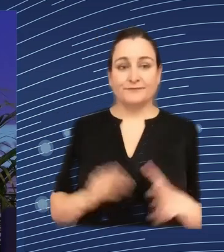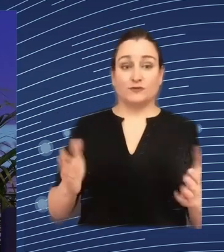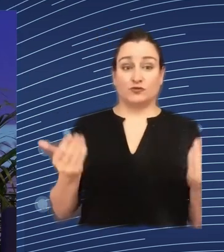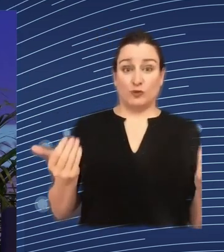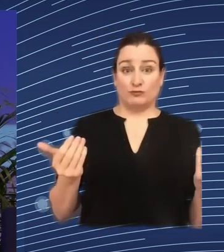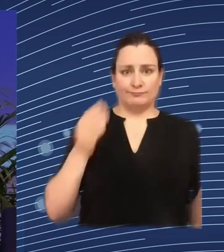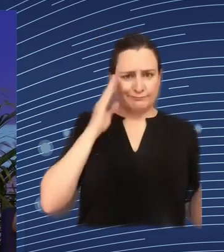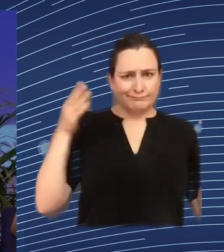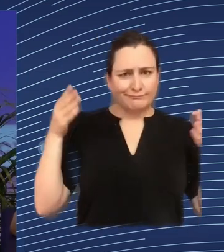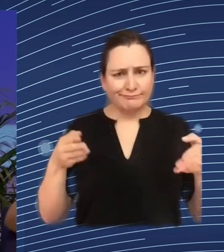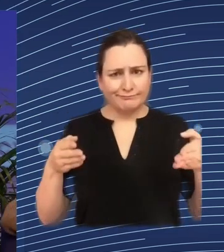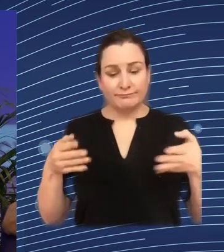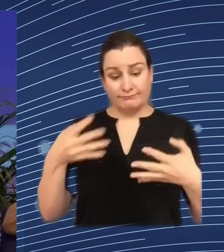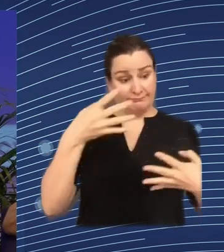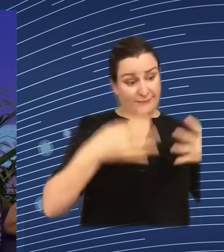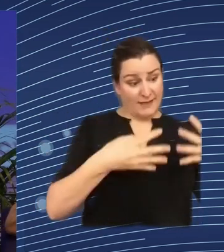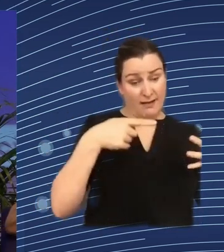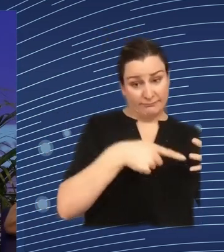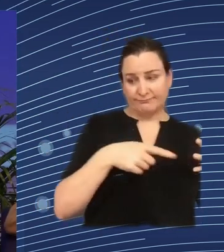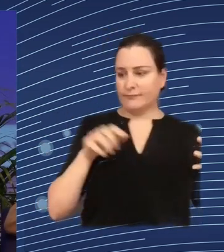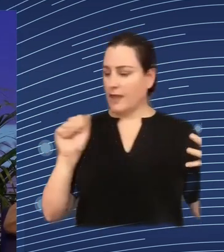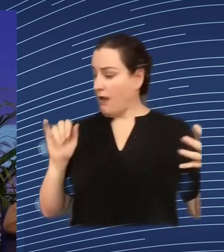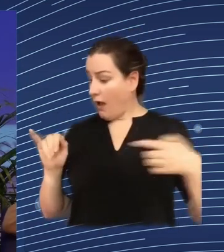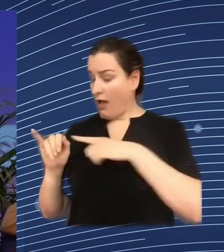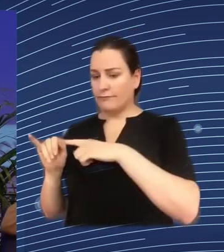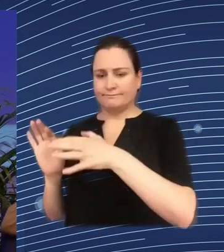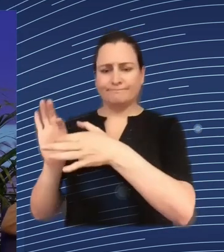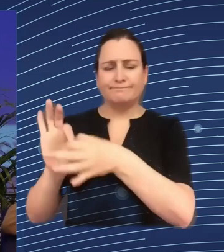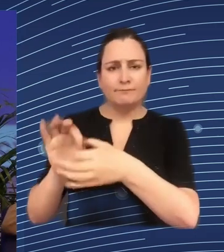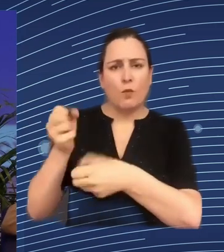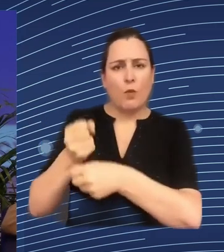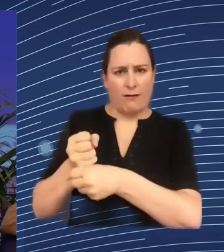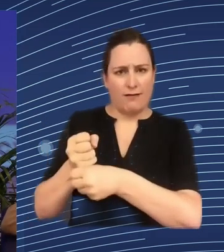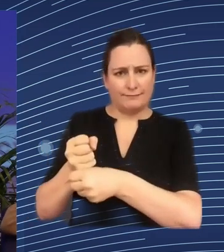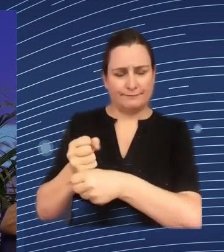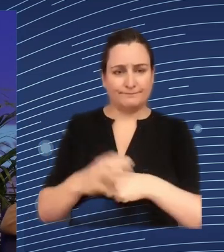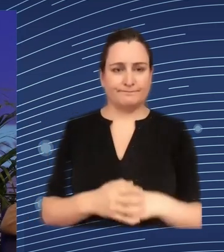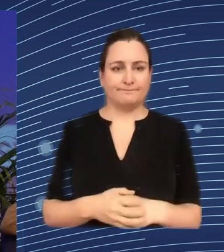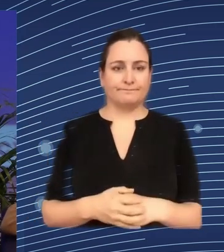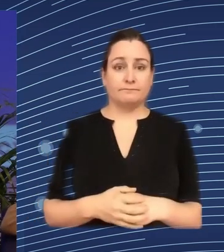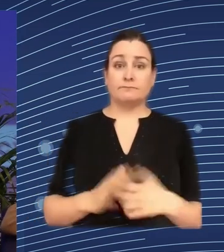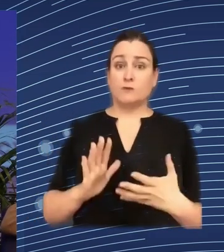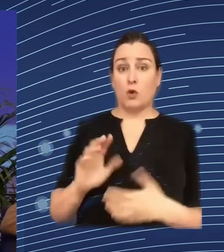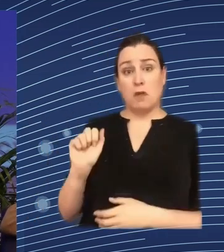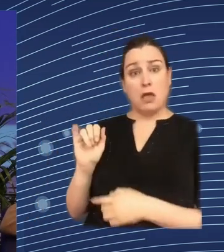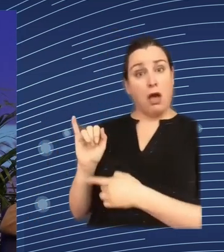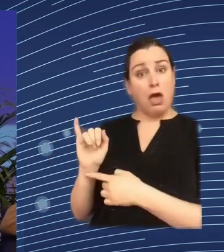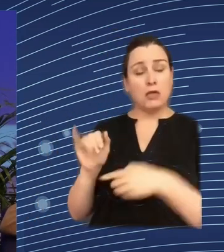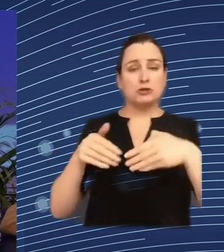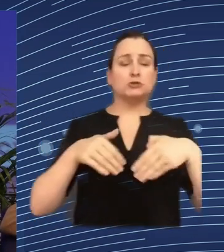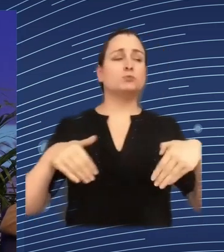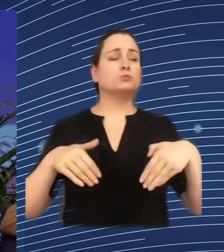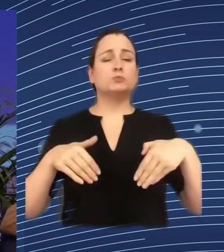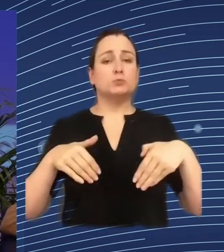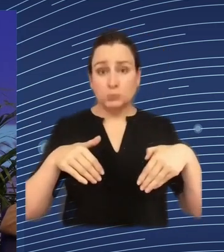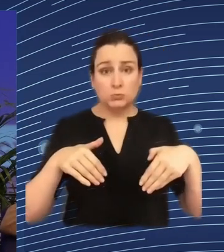and working conditions we've also heard that technology is neutral and it depends on what you make of it and if it's used in